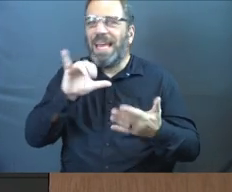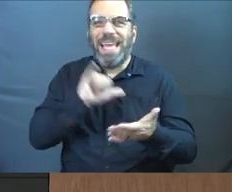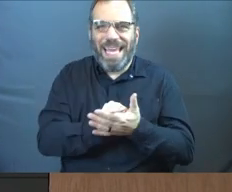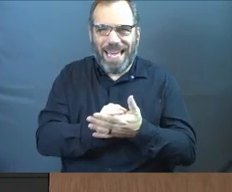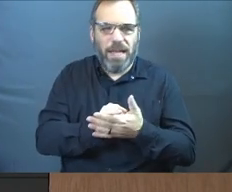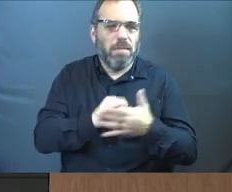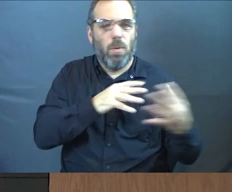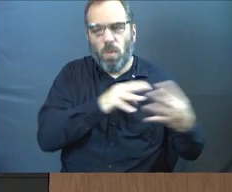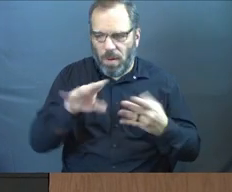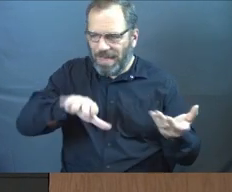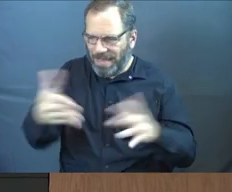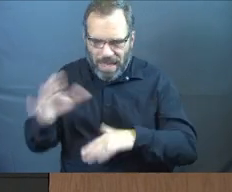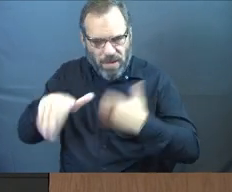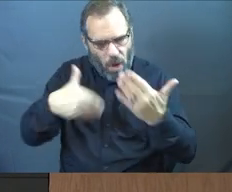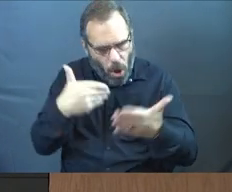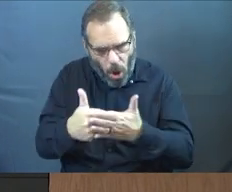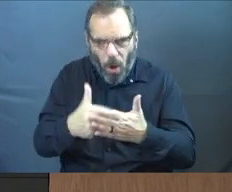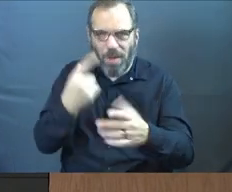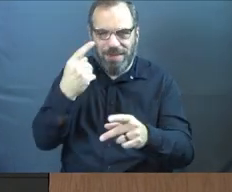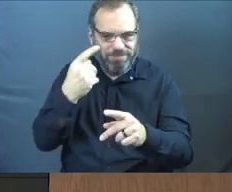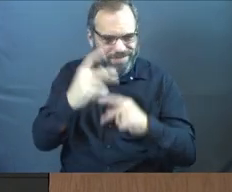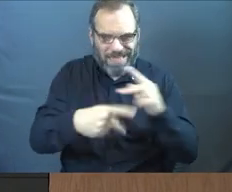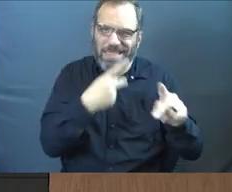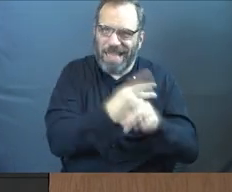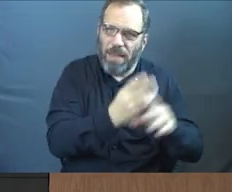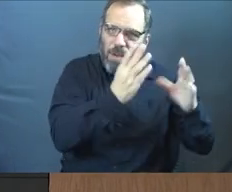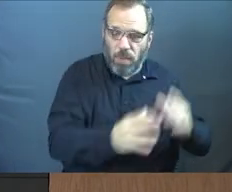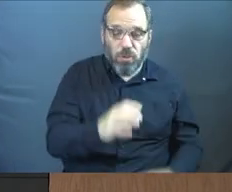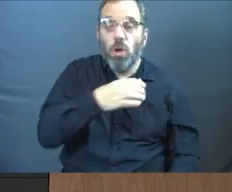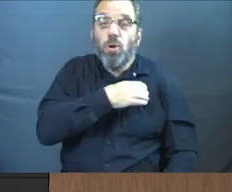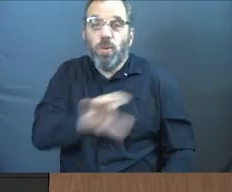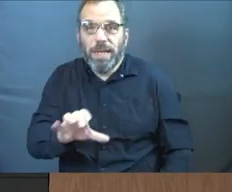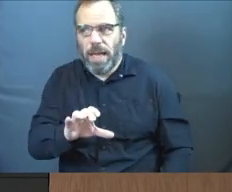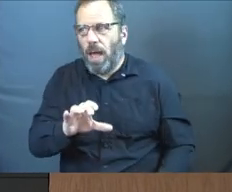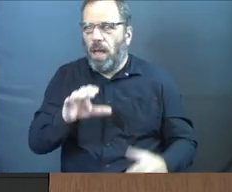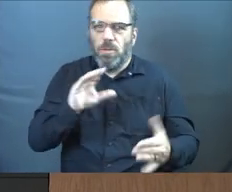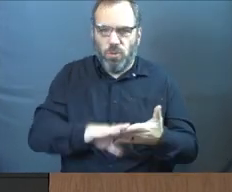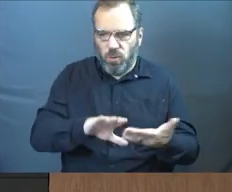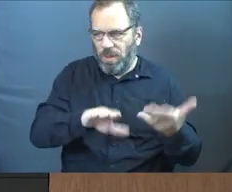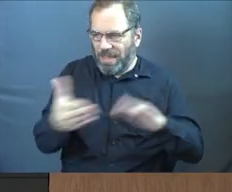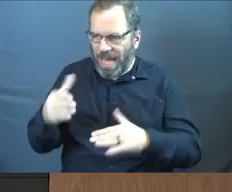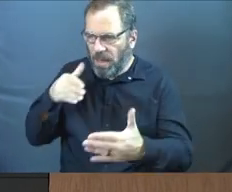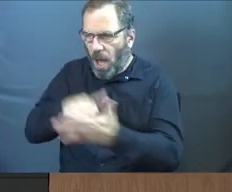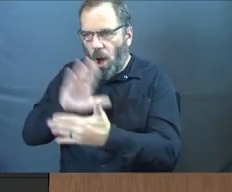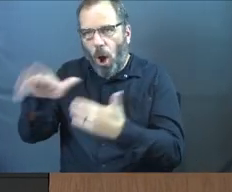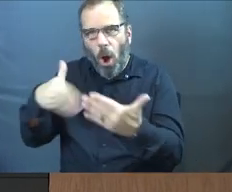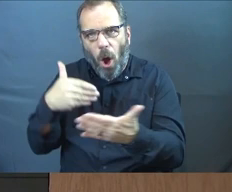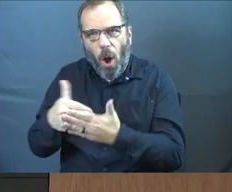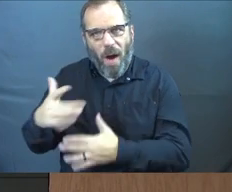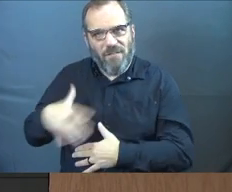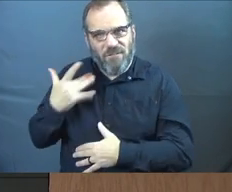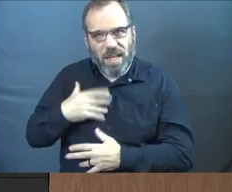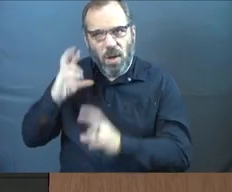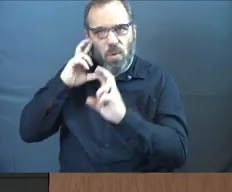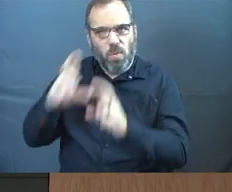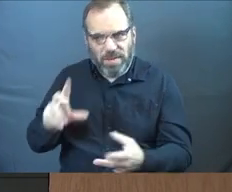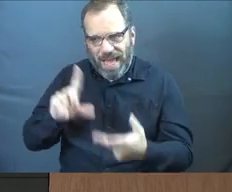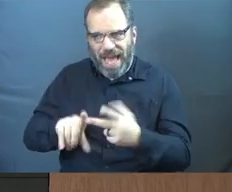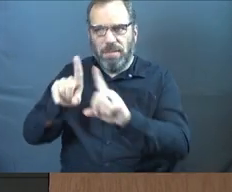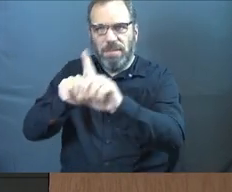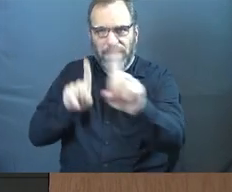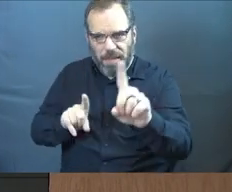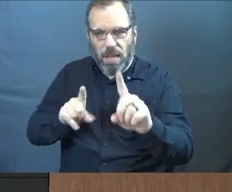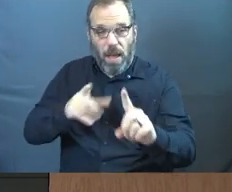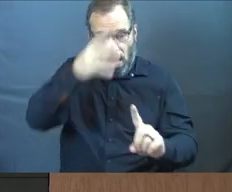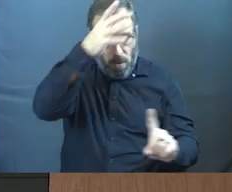waged a war to the death against this higher type of man. Christianity has waged a war to the death against every feeling of reverence and distance